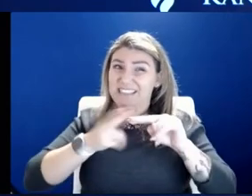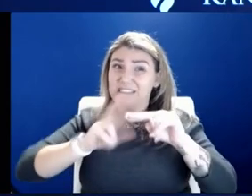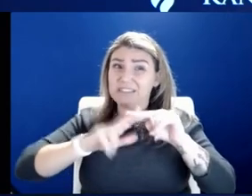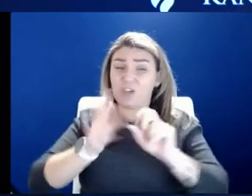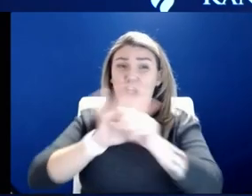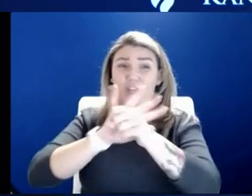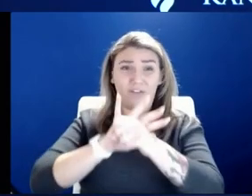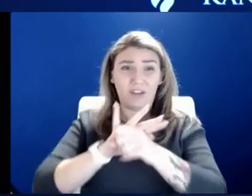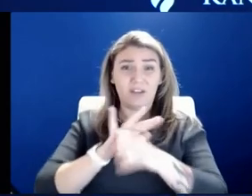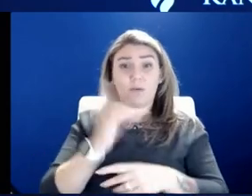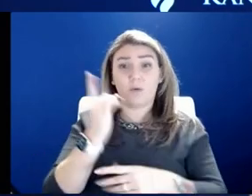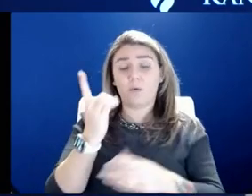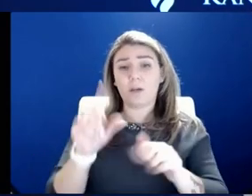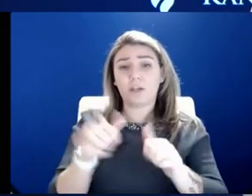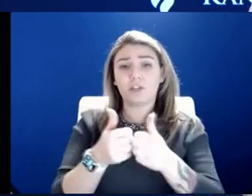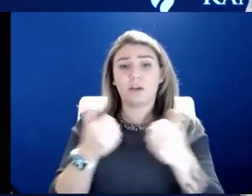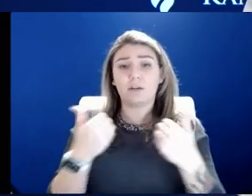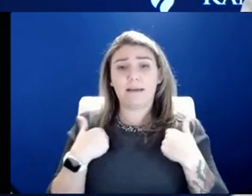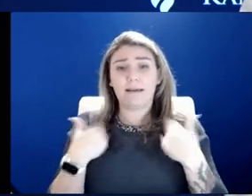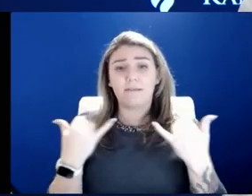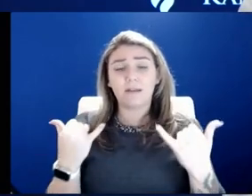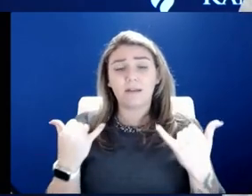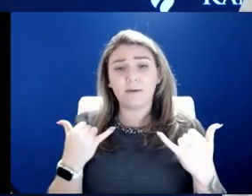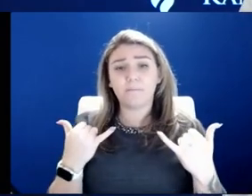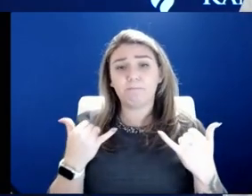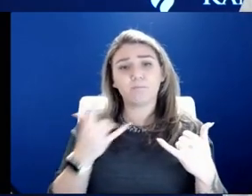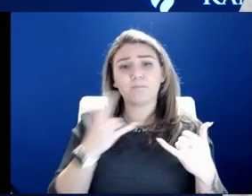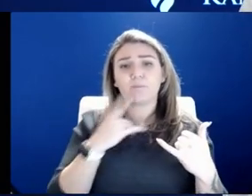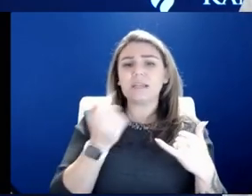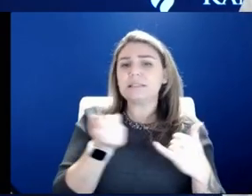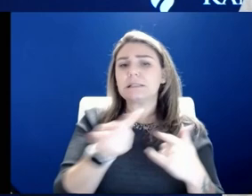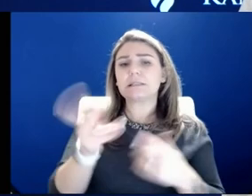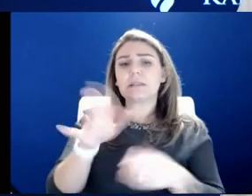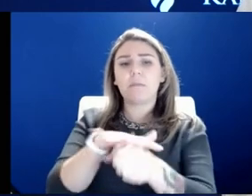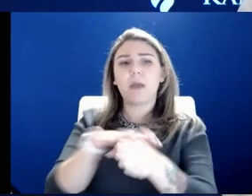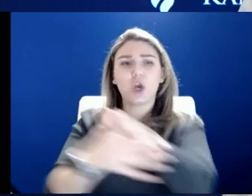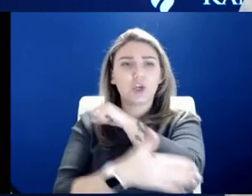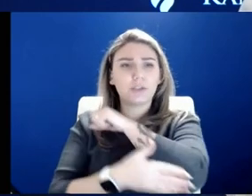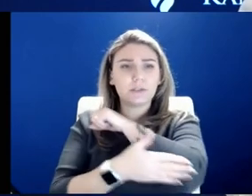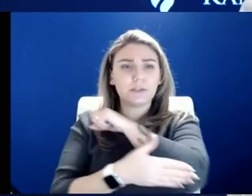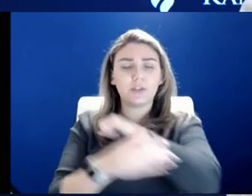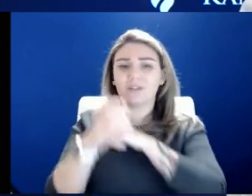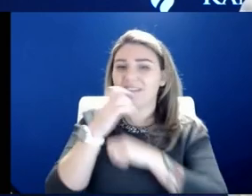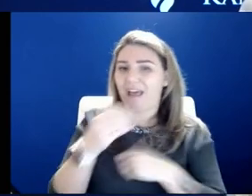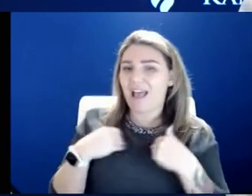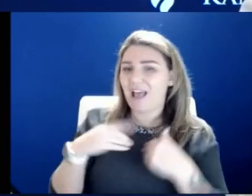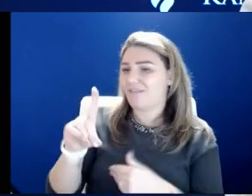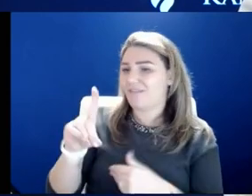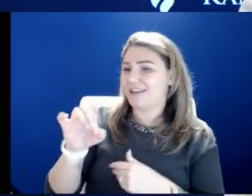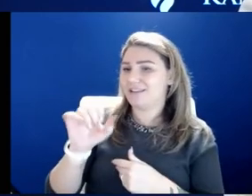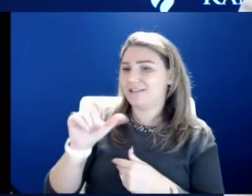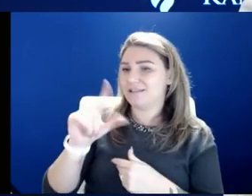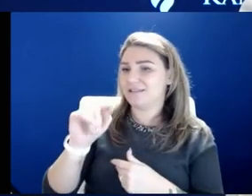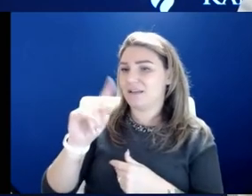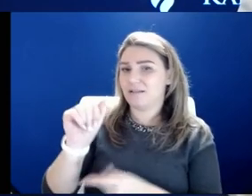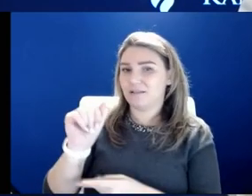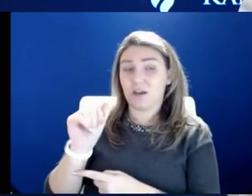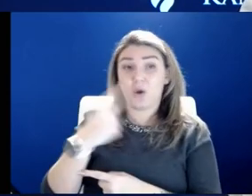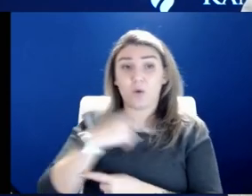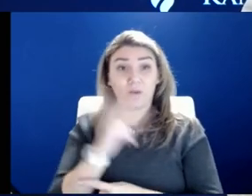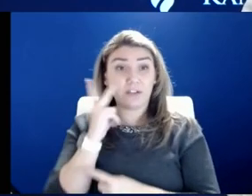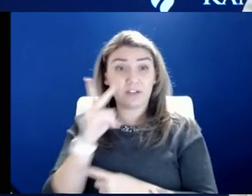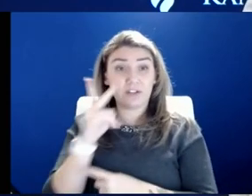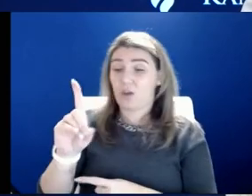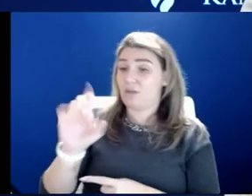one of the challenges we've had is that in some areas of the country, there wasn't the Delta surge. And so what we've seen is a Delta surge that was